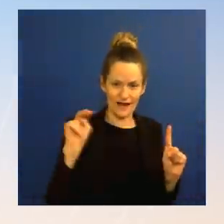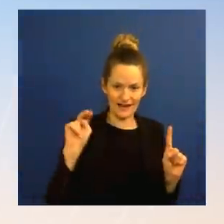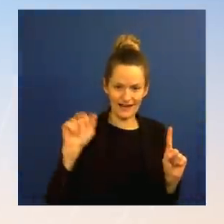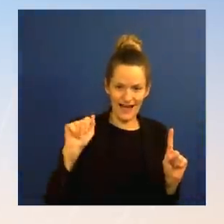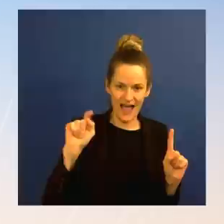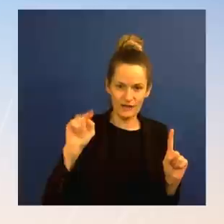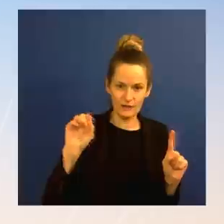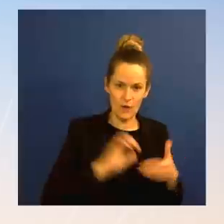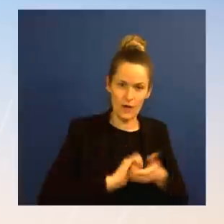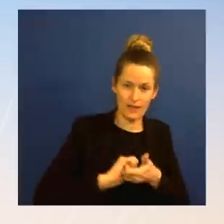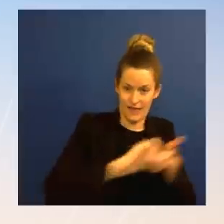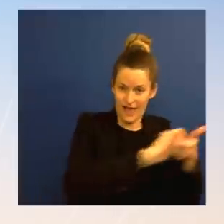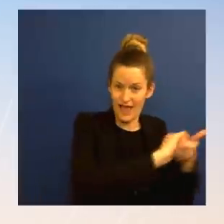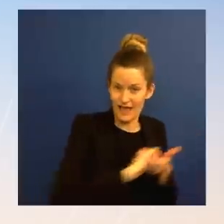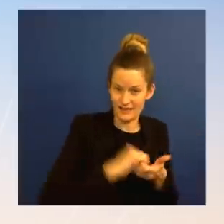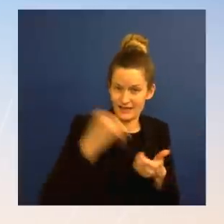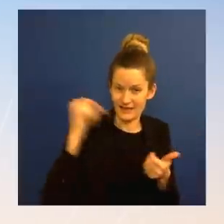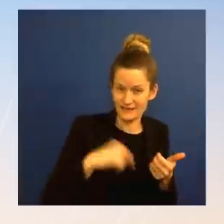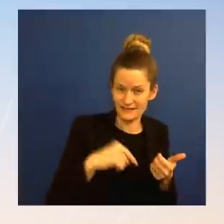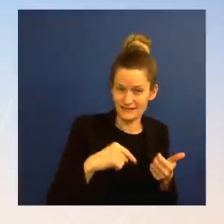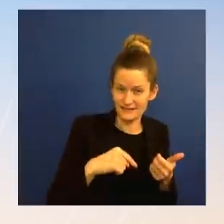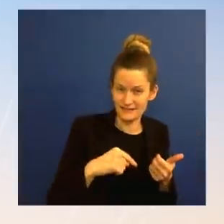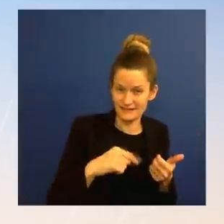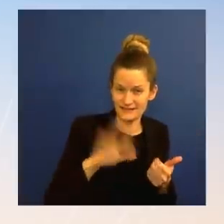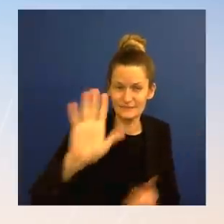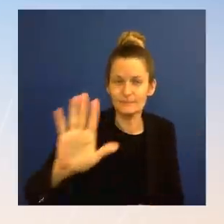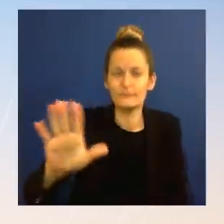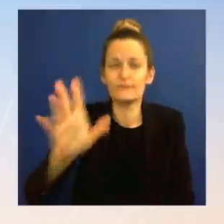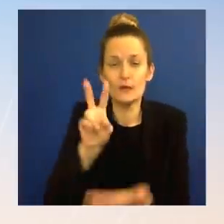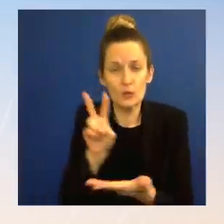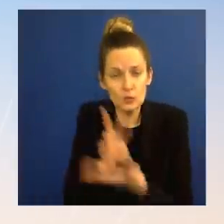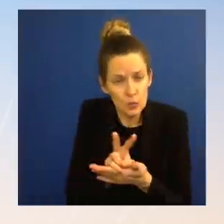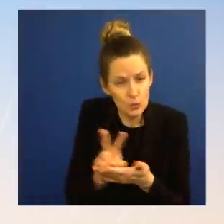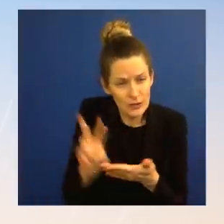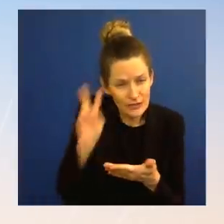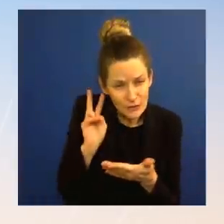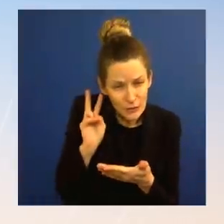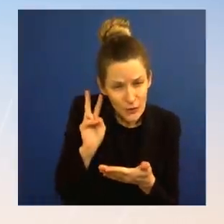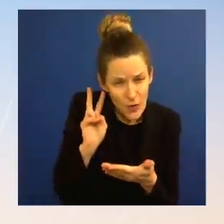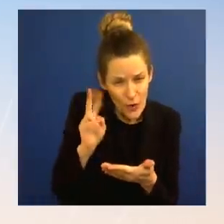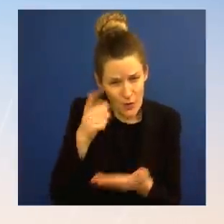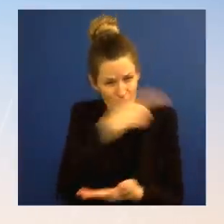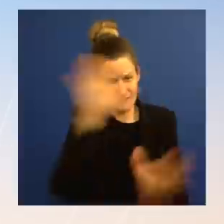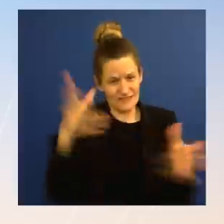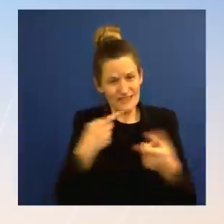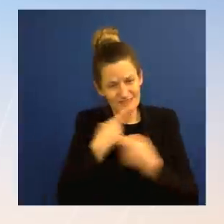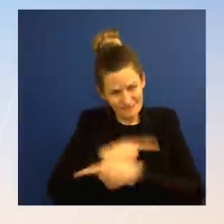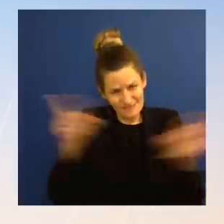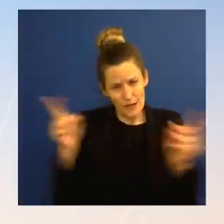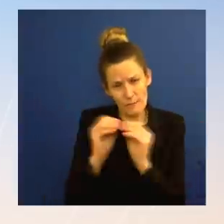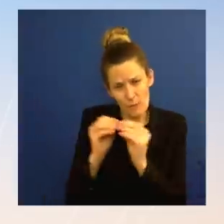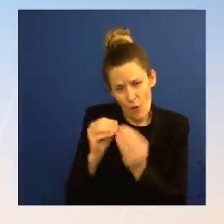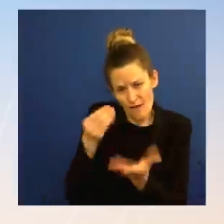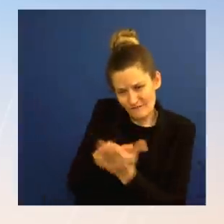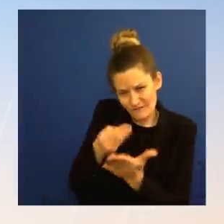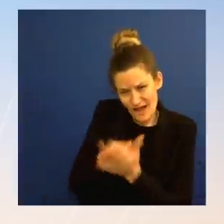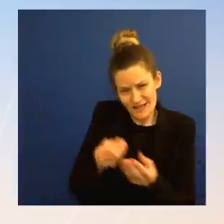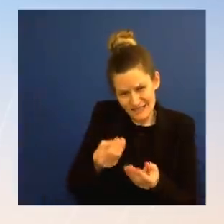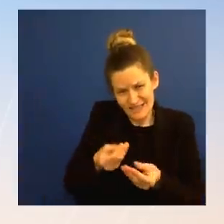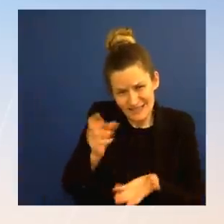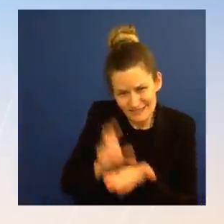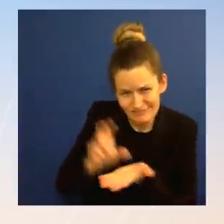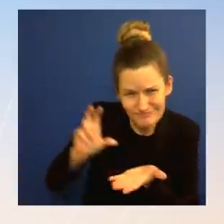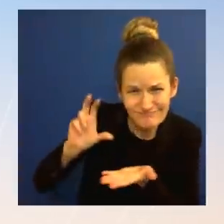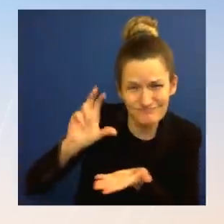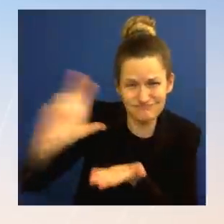announced just less than two weeks ago, I believe the Defense Department has conveyed almost all of that, has been delivered. We have not held back on providing